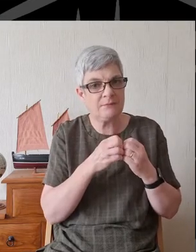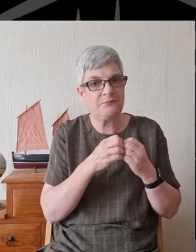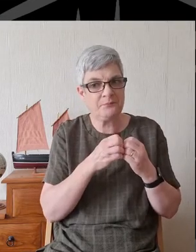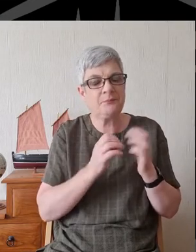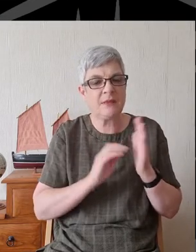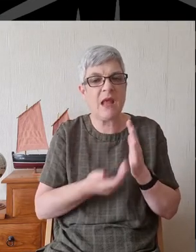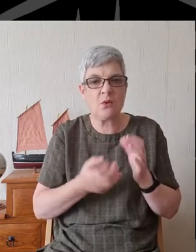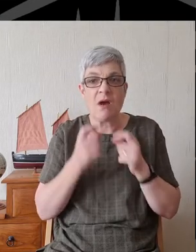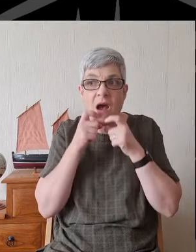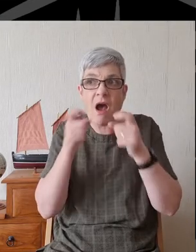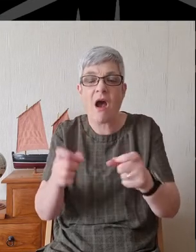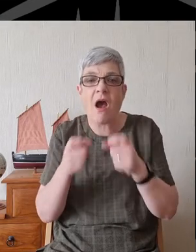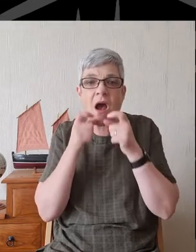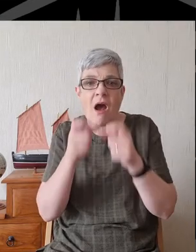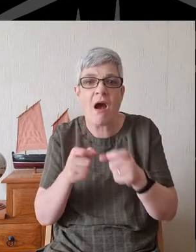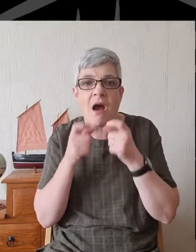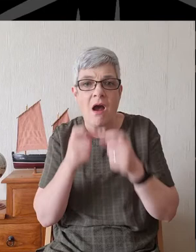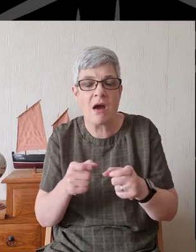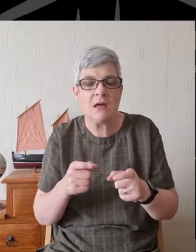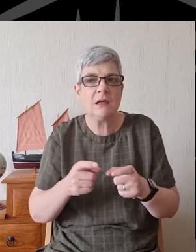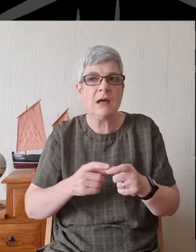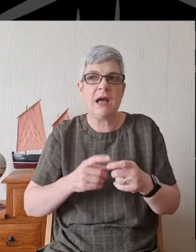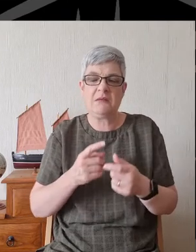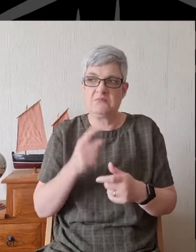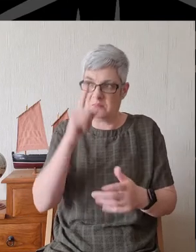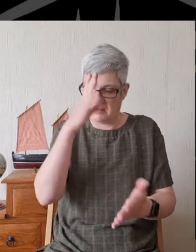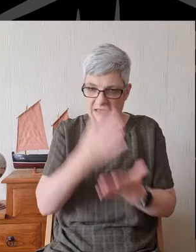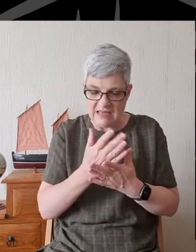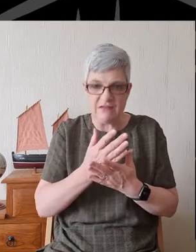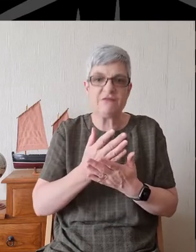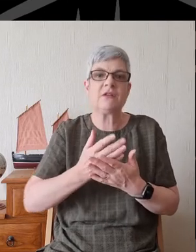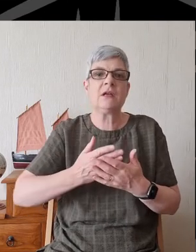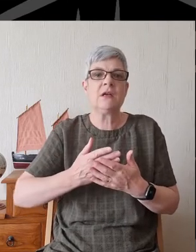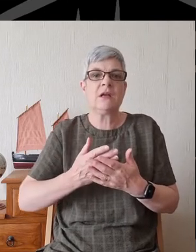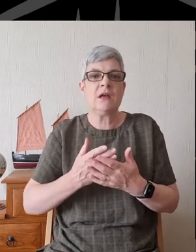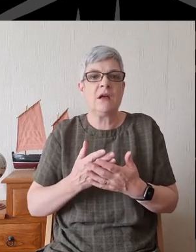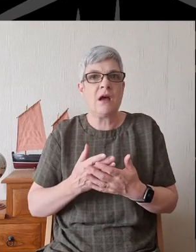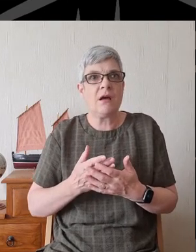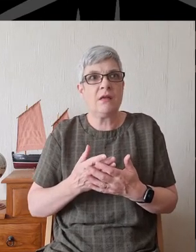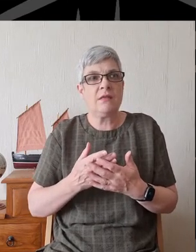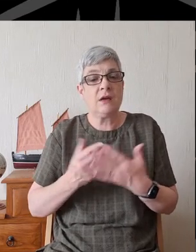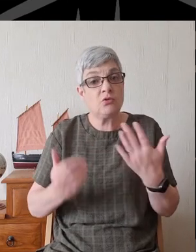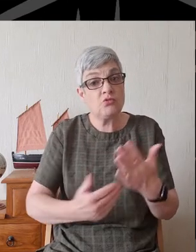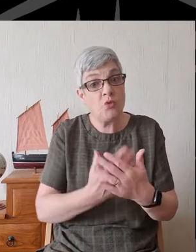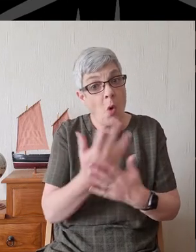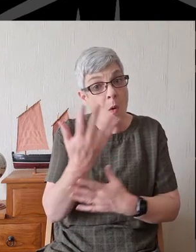and calling on in the belief that through adoration to Tammuz, crops would grow again.